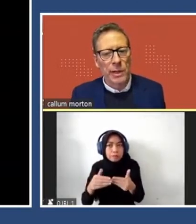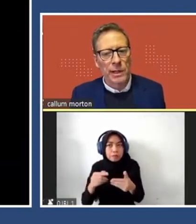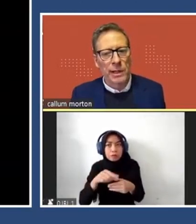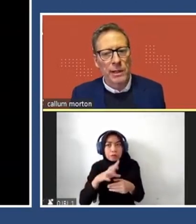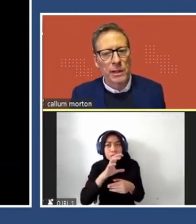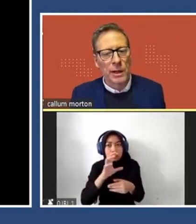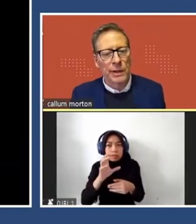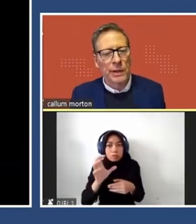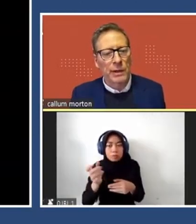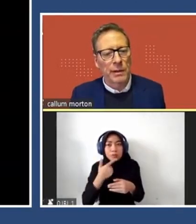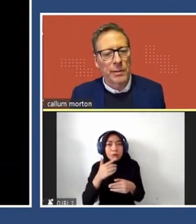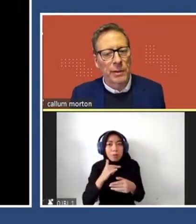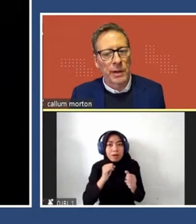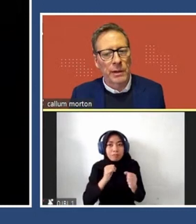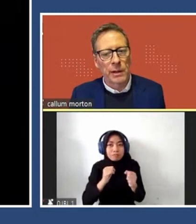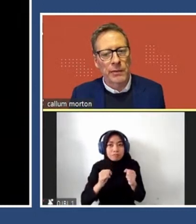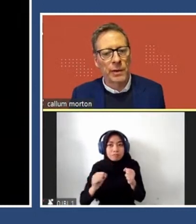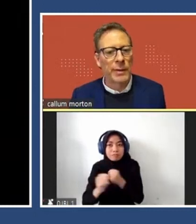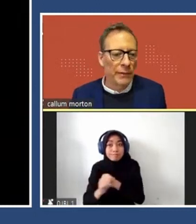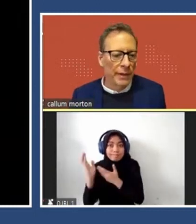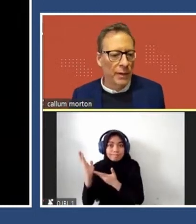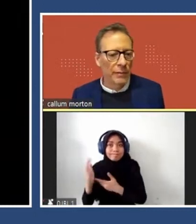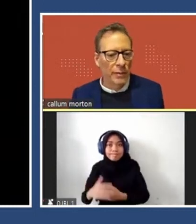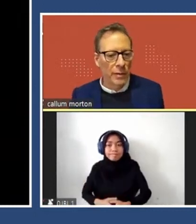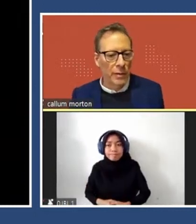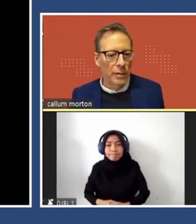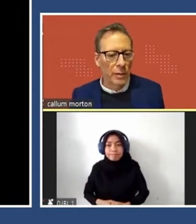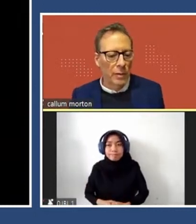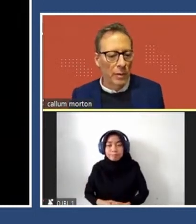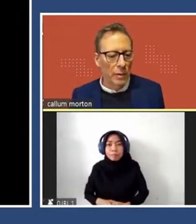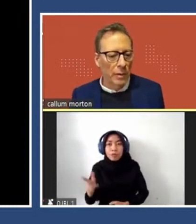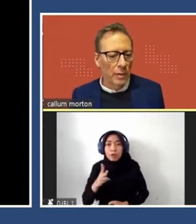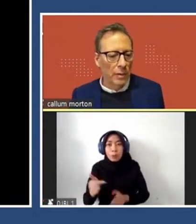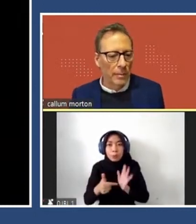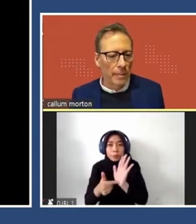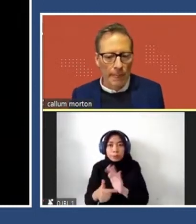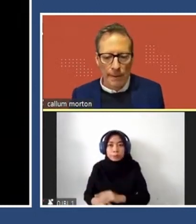painter strips one color over another. Simple as that. I've got a bit of a video to show you.